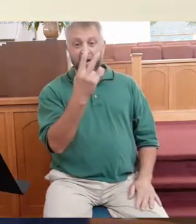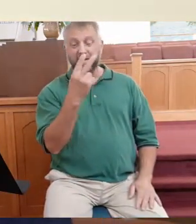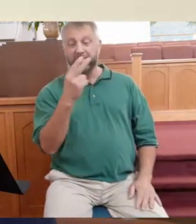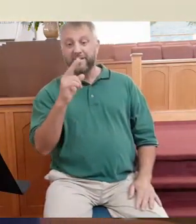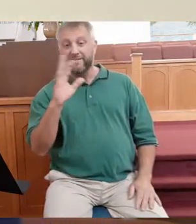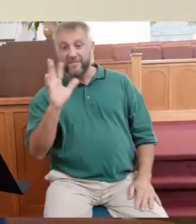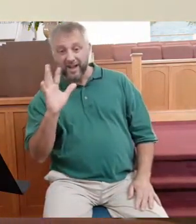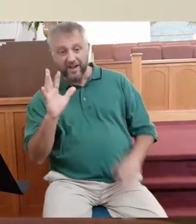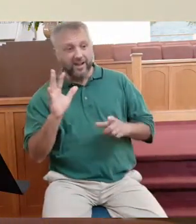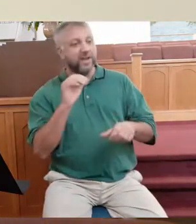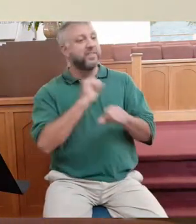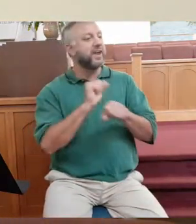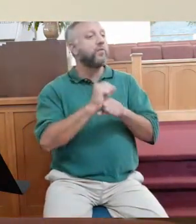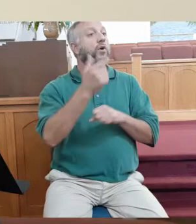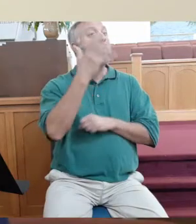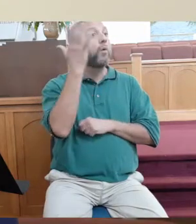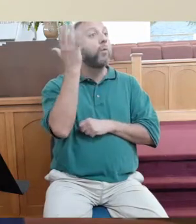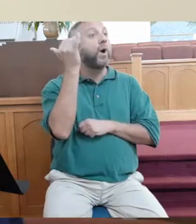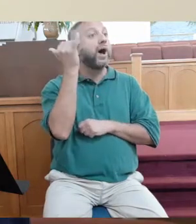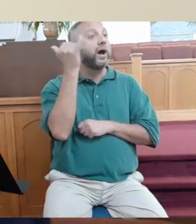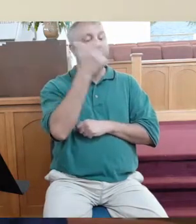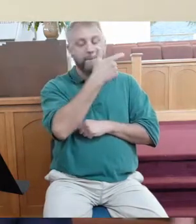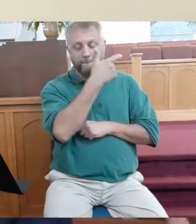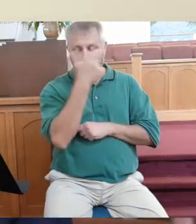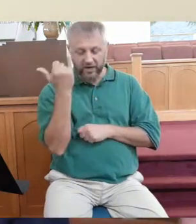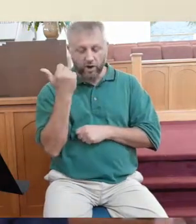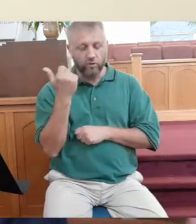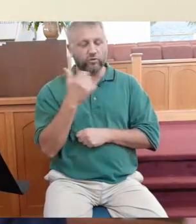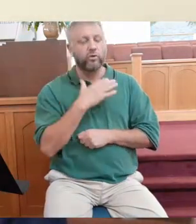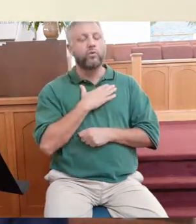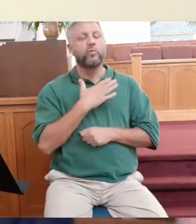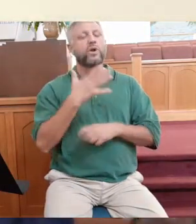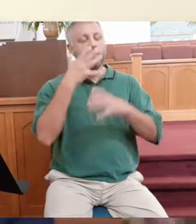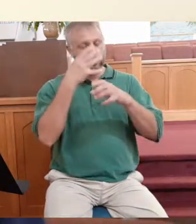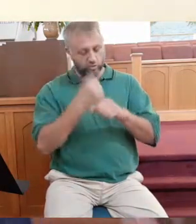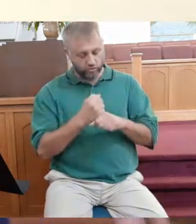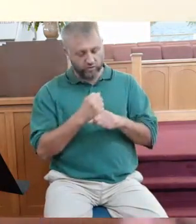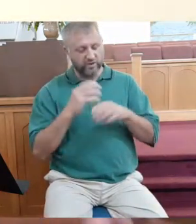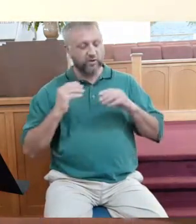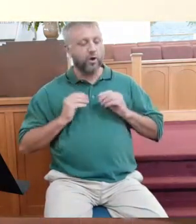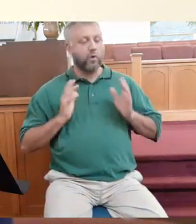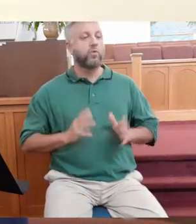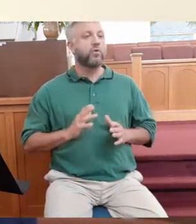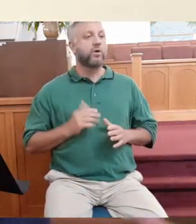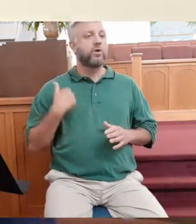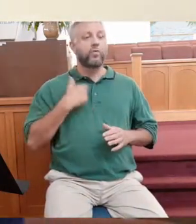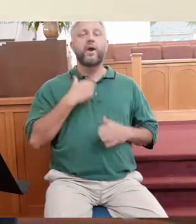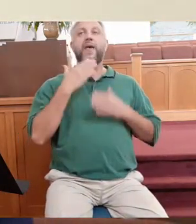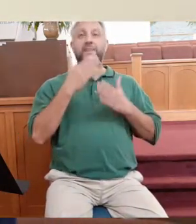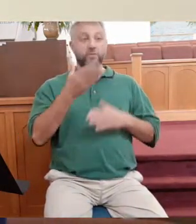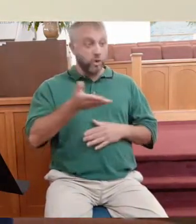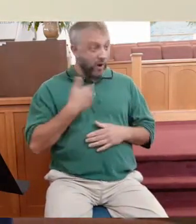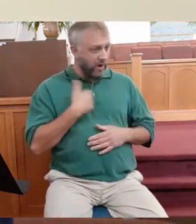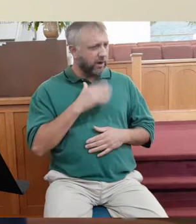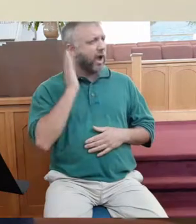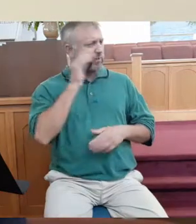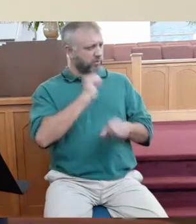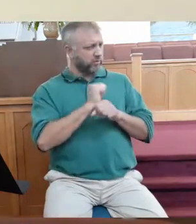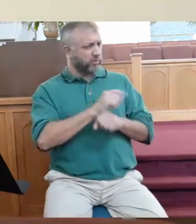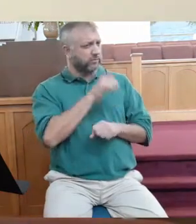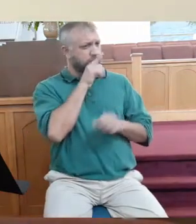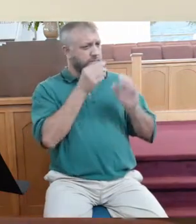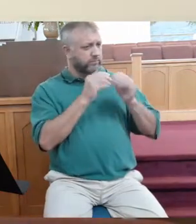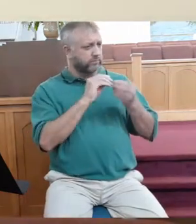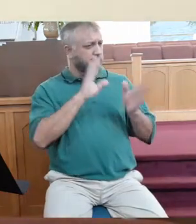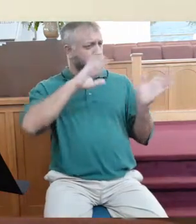because we are grateful to God? How many of us serve God because we're grateful for what he's done for us? And